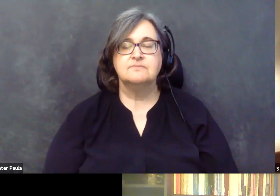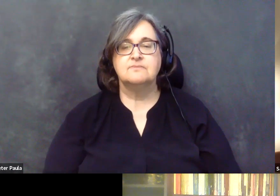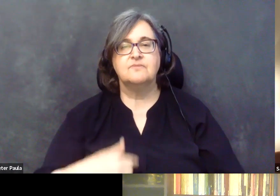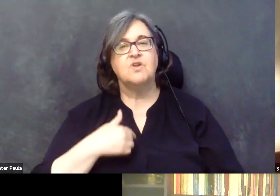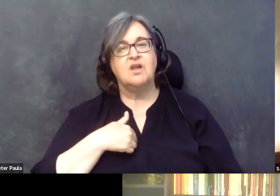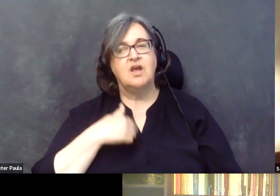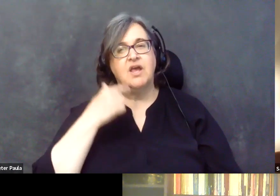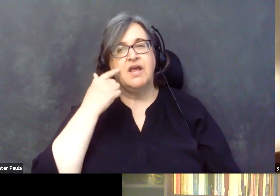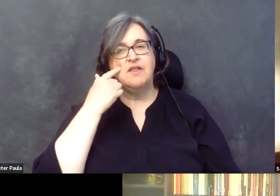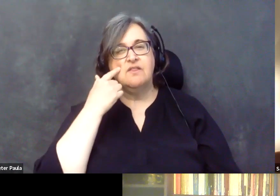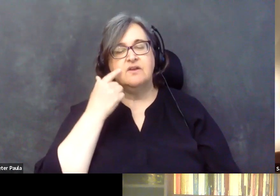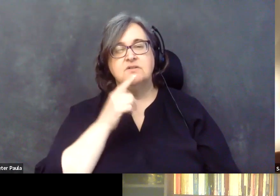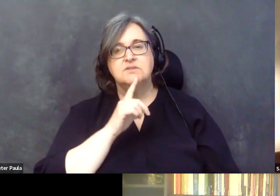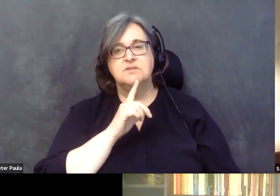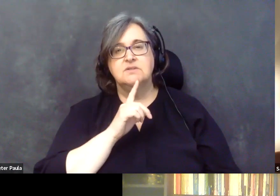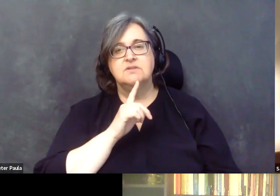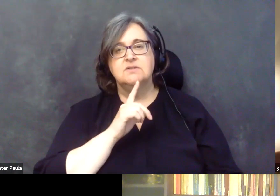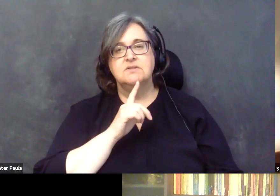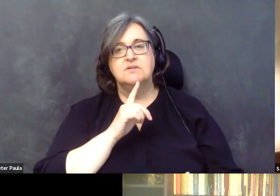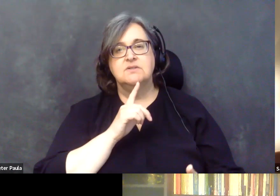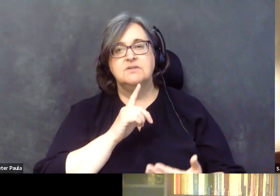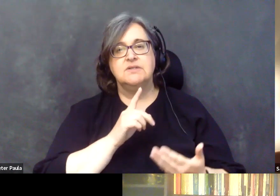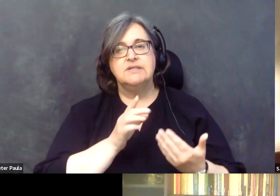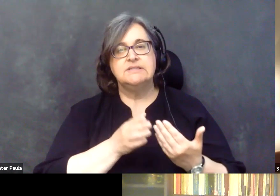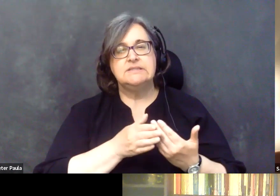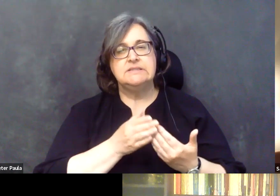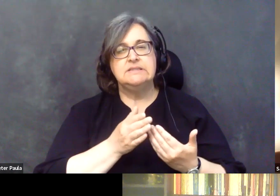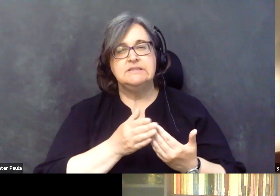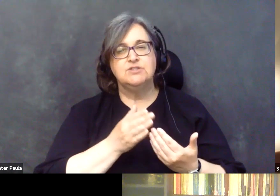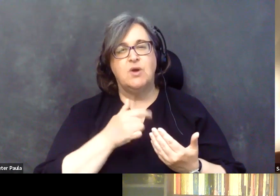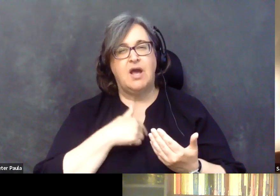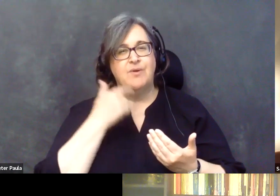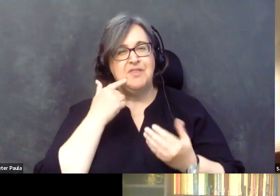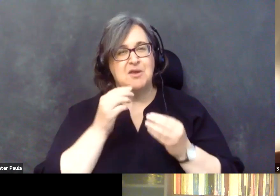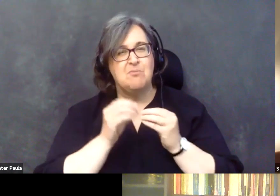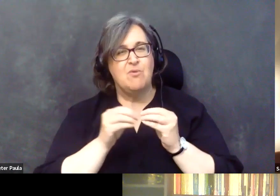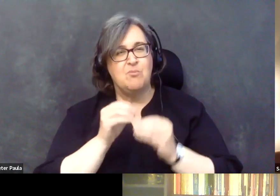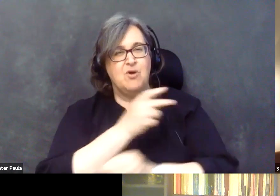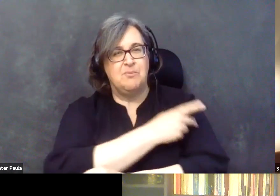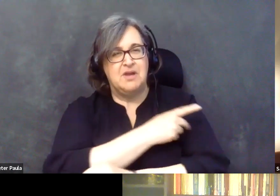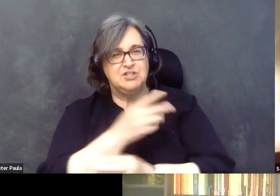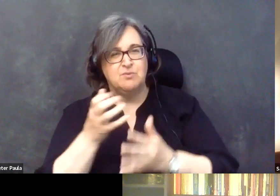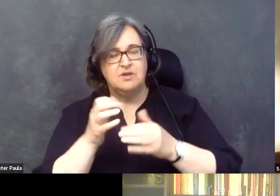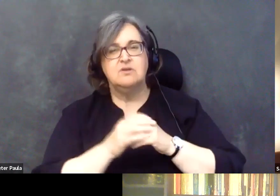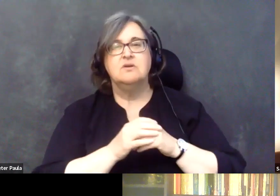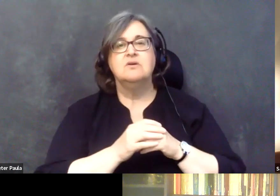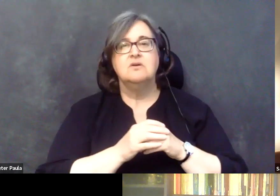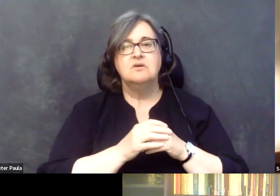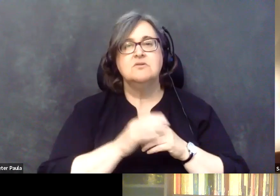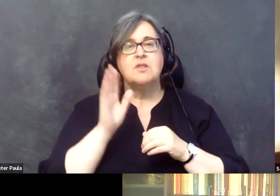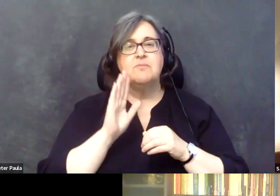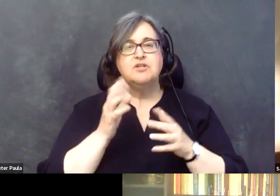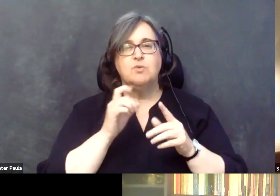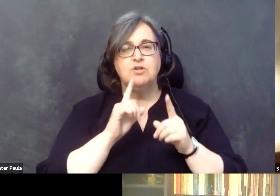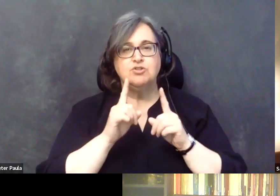made so easy that I feel more and more patients would want to do it. Earlier, they wanted to talk to the physicians